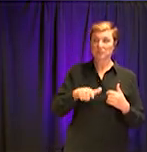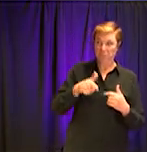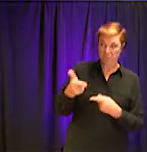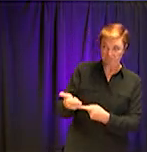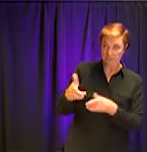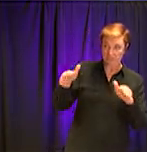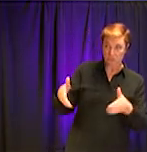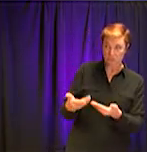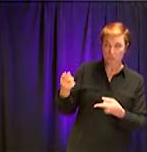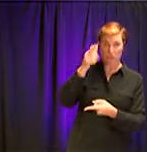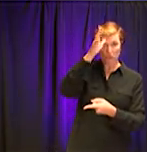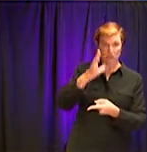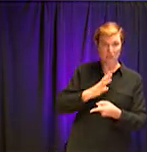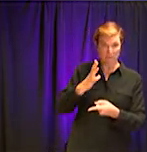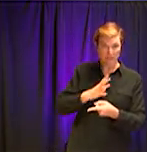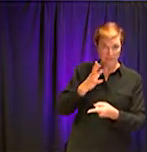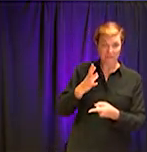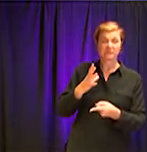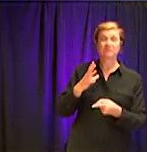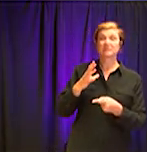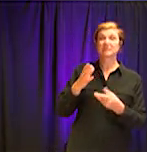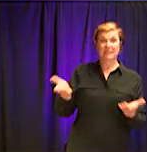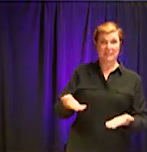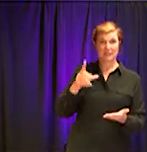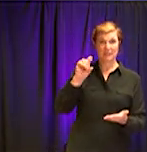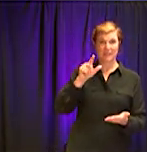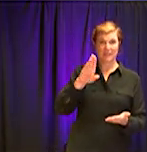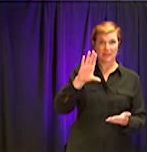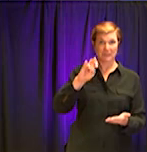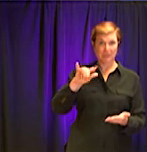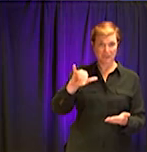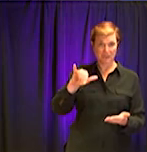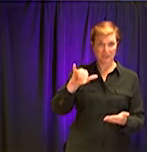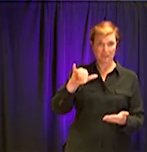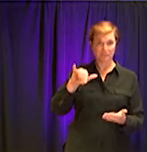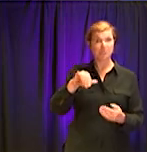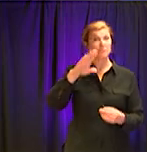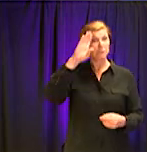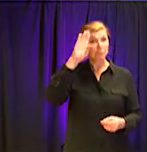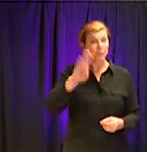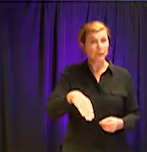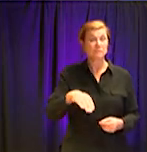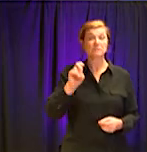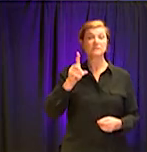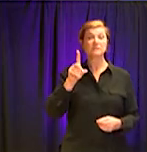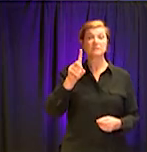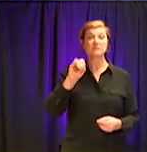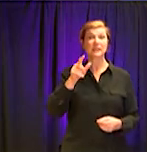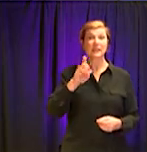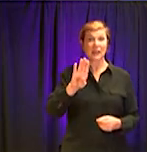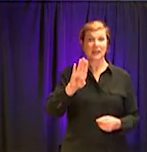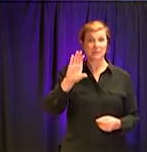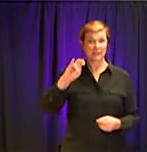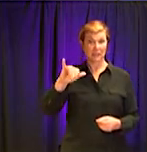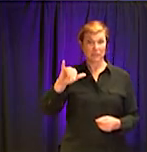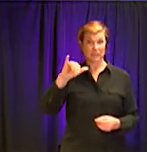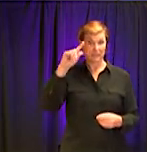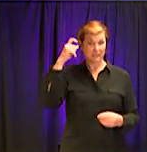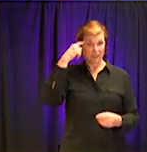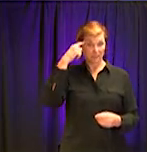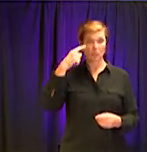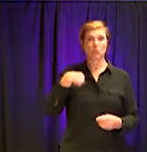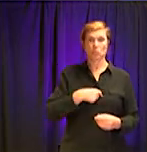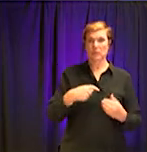County. There's the CEO's office, but nothing of substance happens in DeKalb County government without the support of our board of